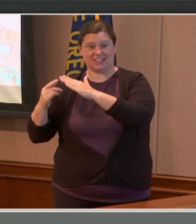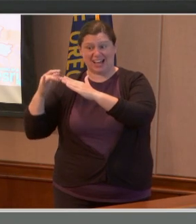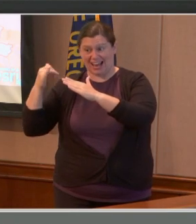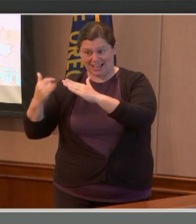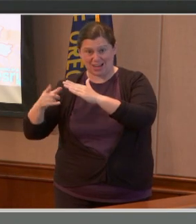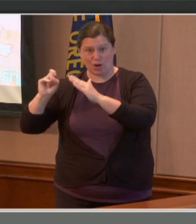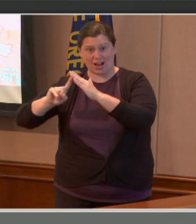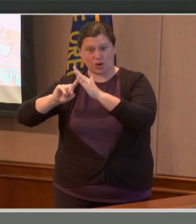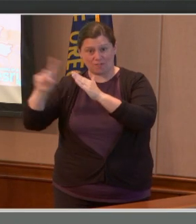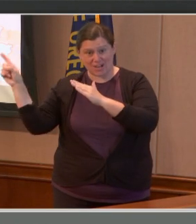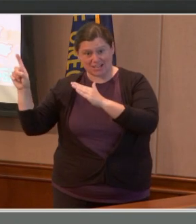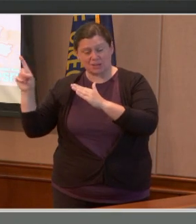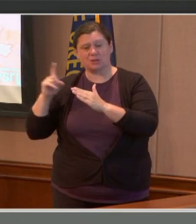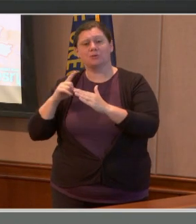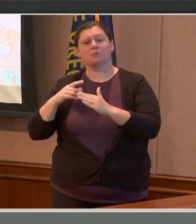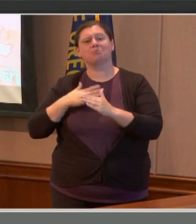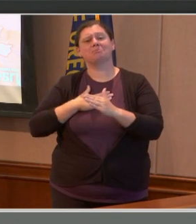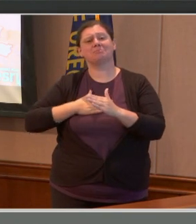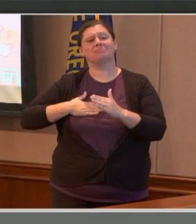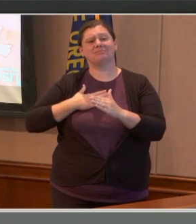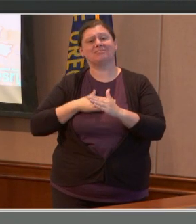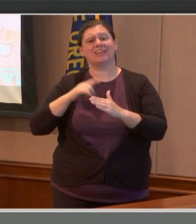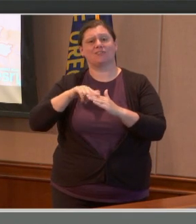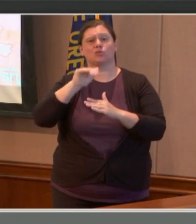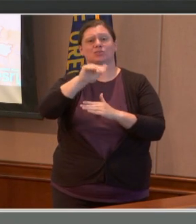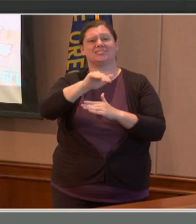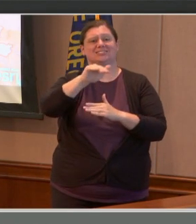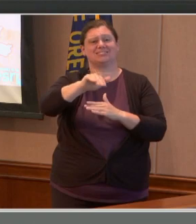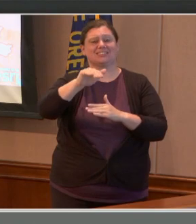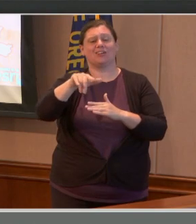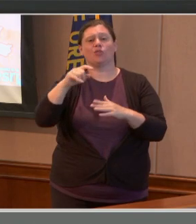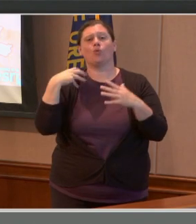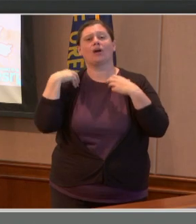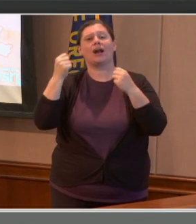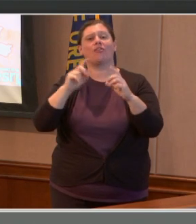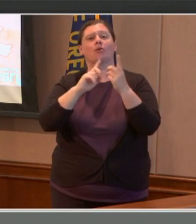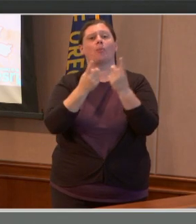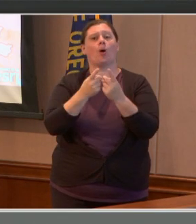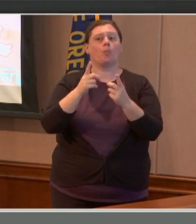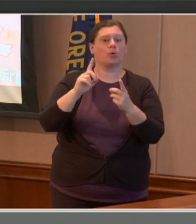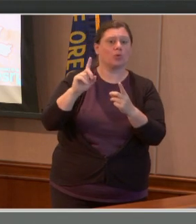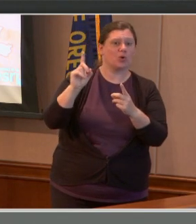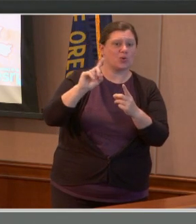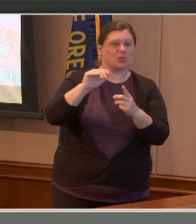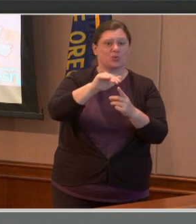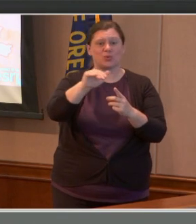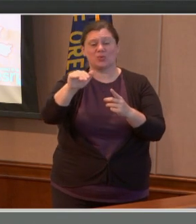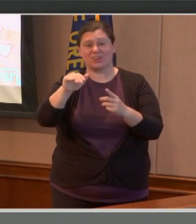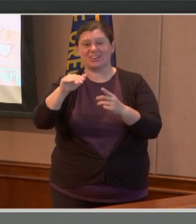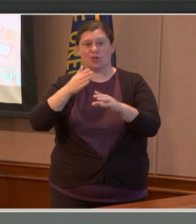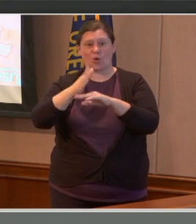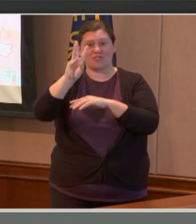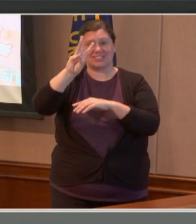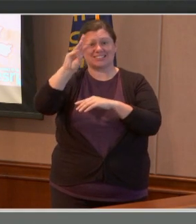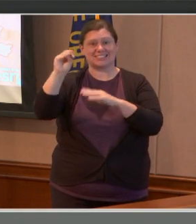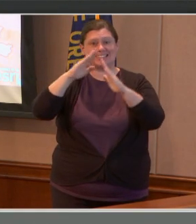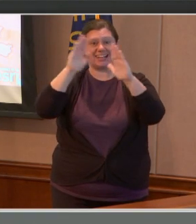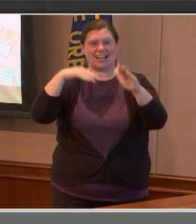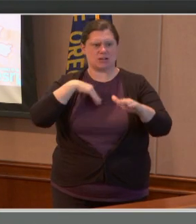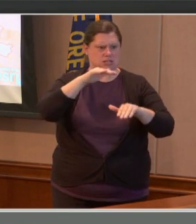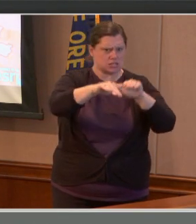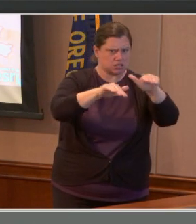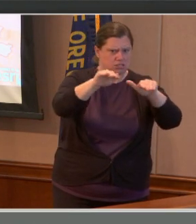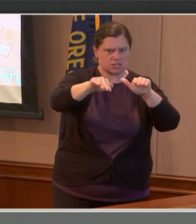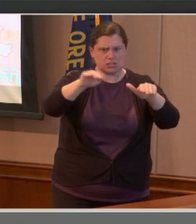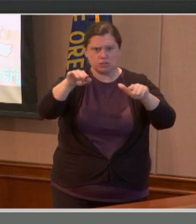contacted by us at the health department. We contacted over 60 households to provide them with guidance and support for how to evacuate